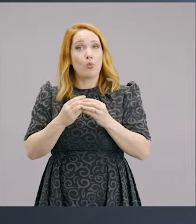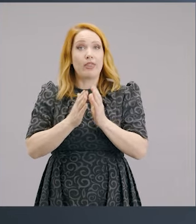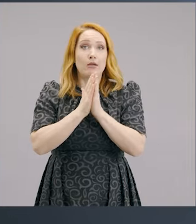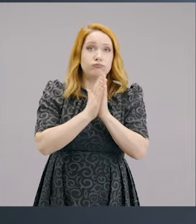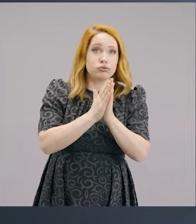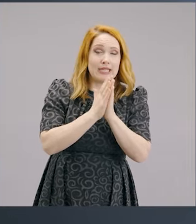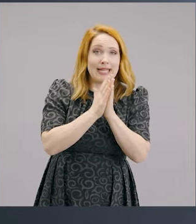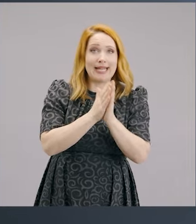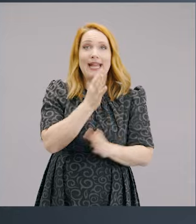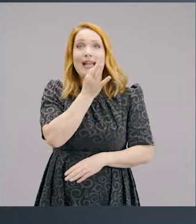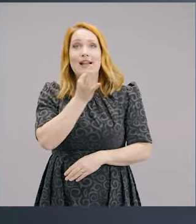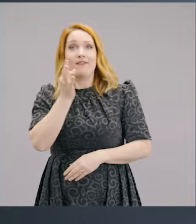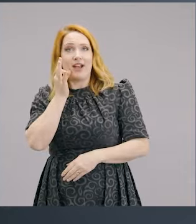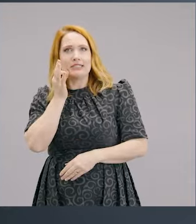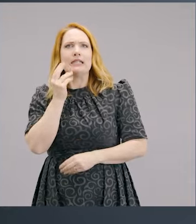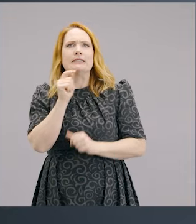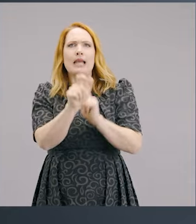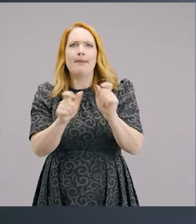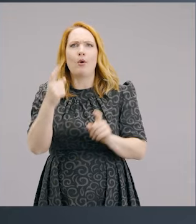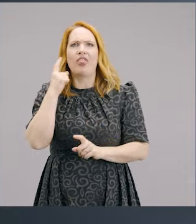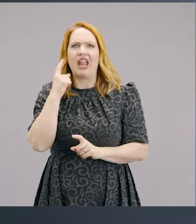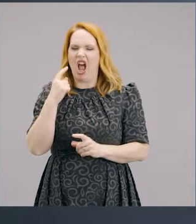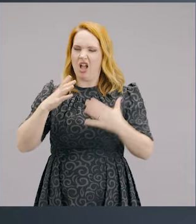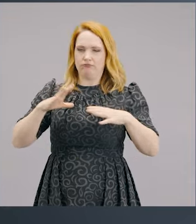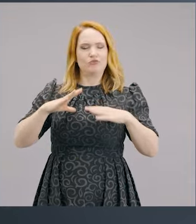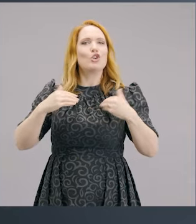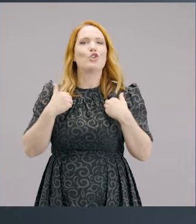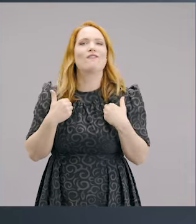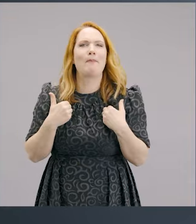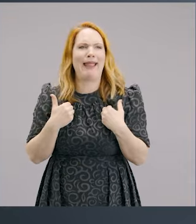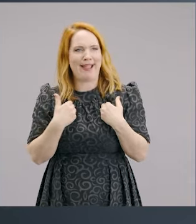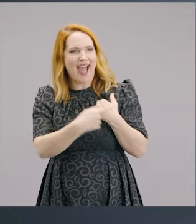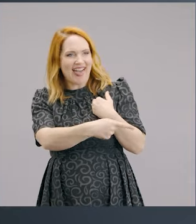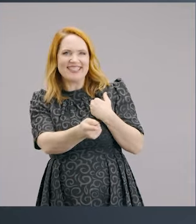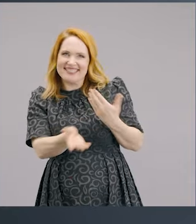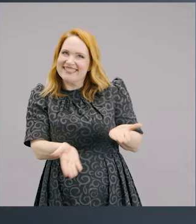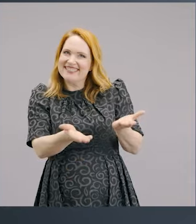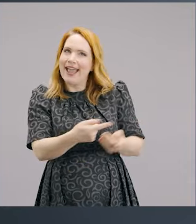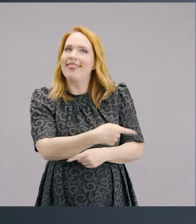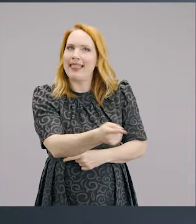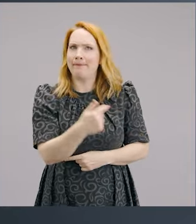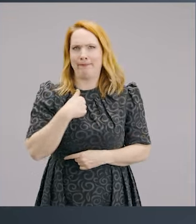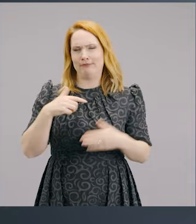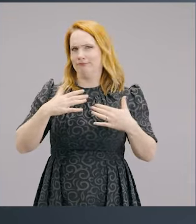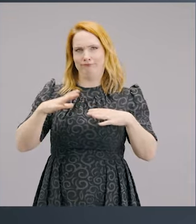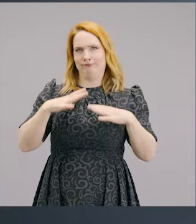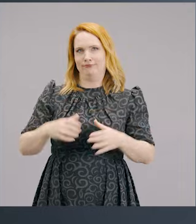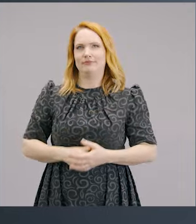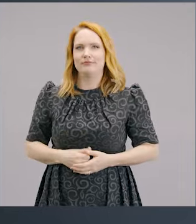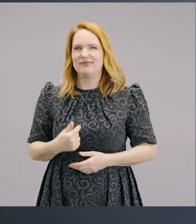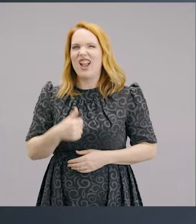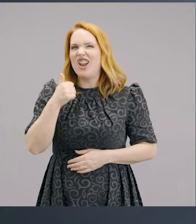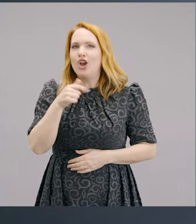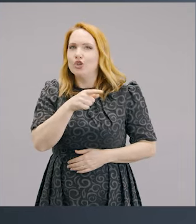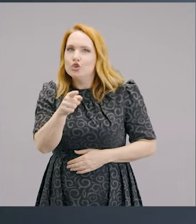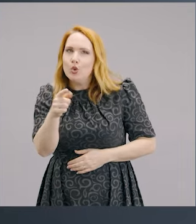prayer and fasting that some people think that prayer and fasting is just not for them. And I want to challenge in your hearts, I know